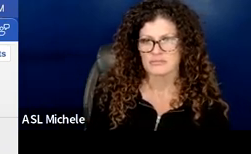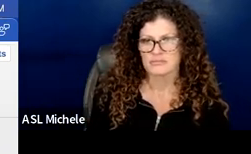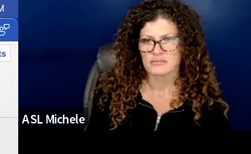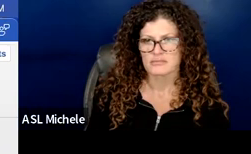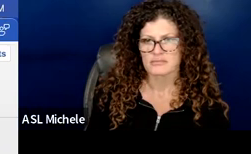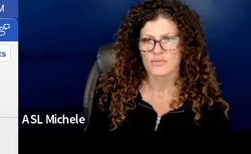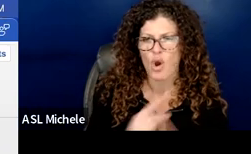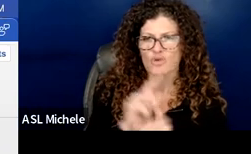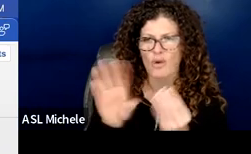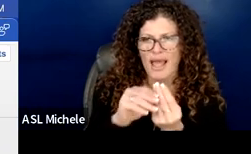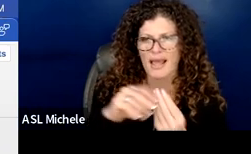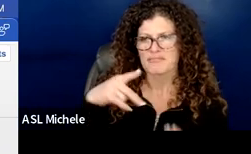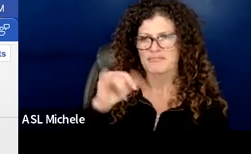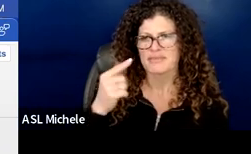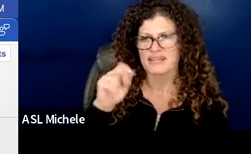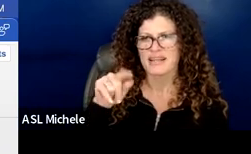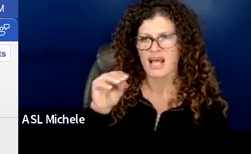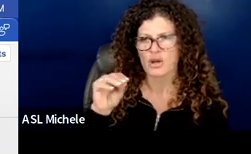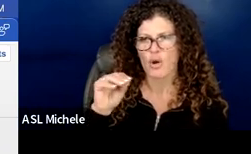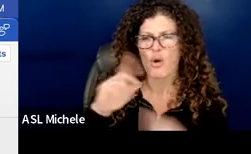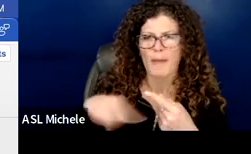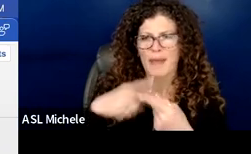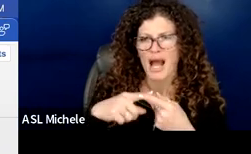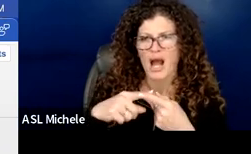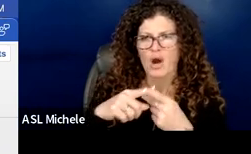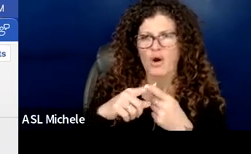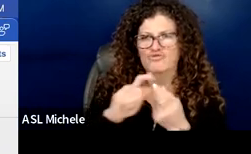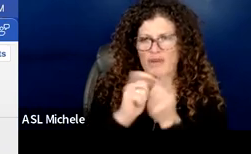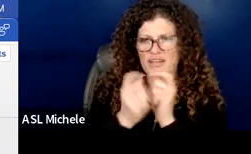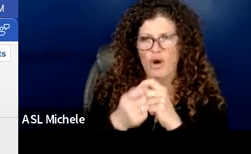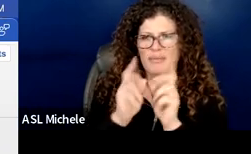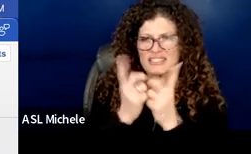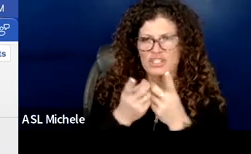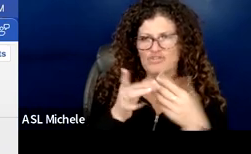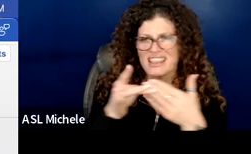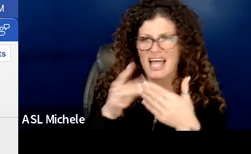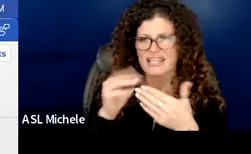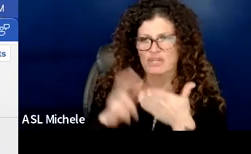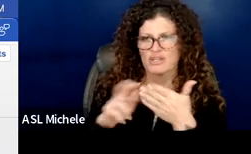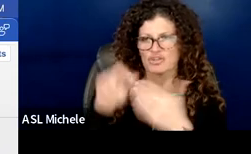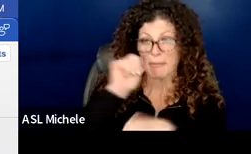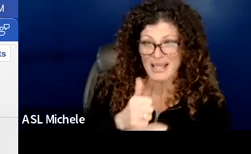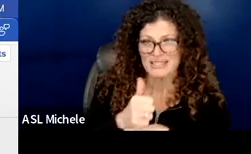pinato said about transforming district-led and research-based practices